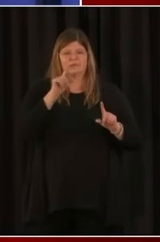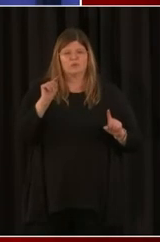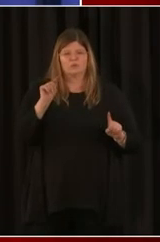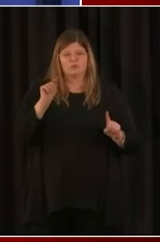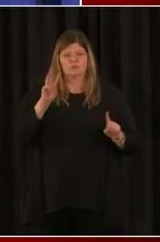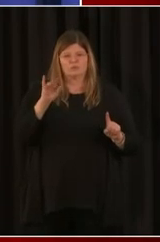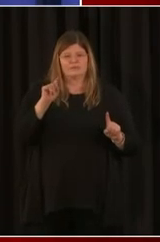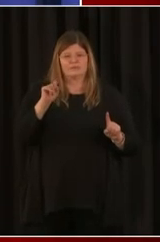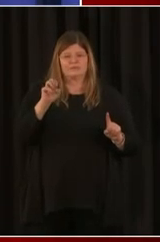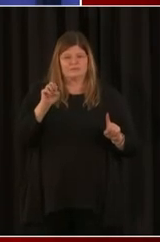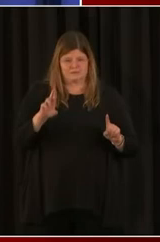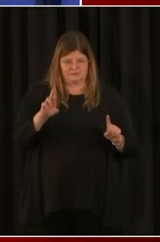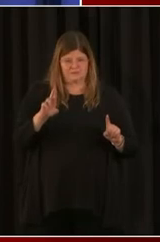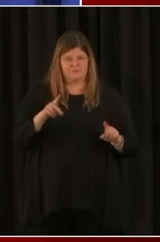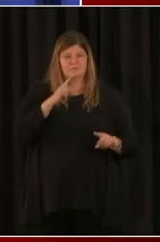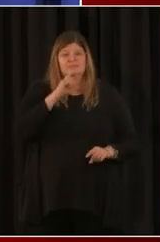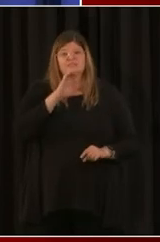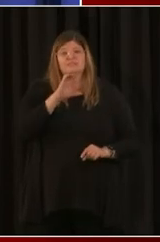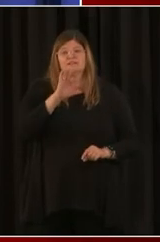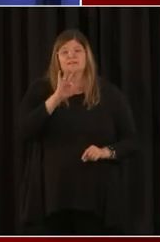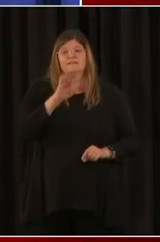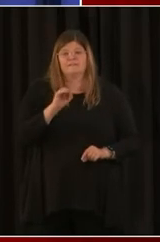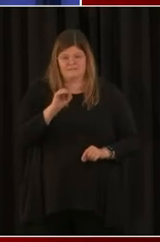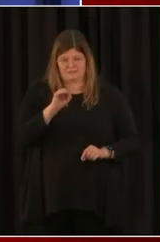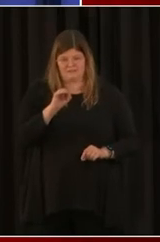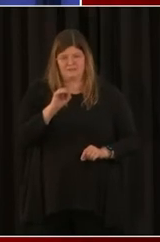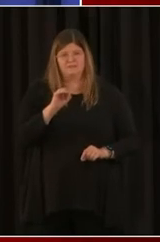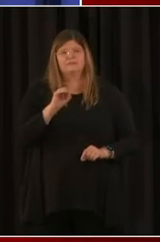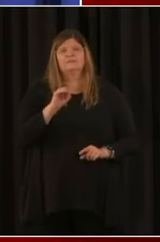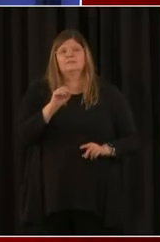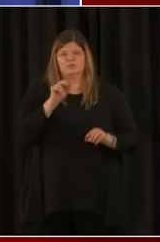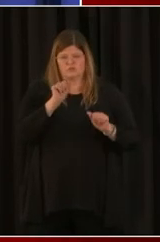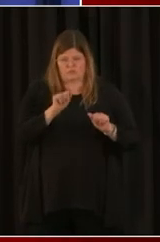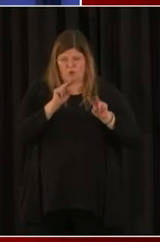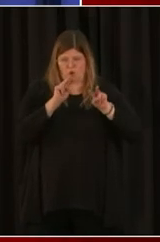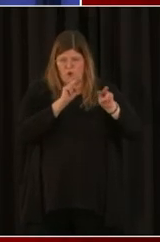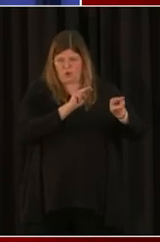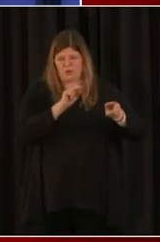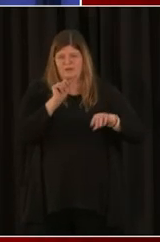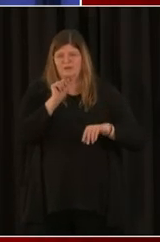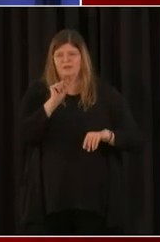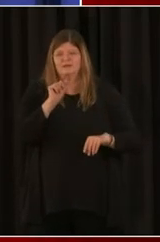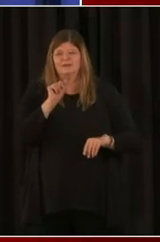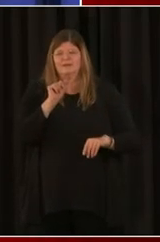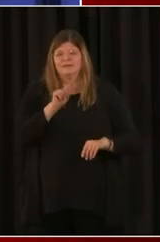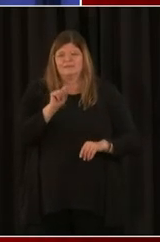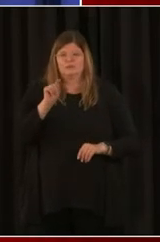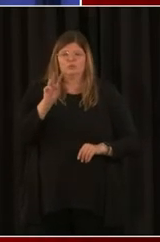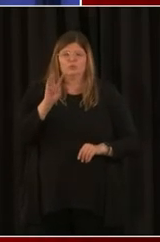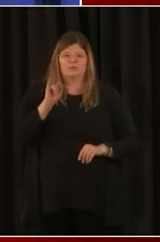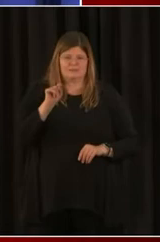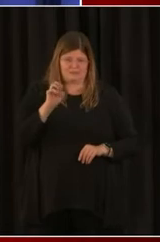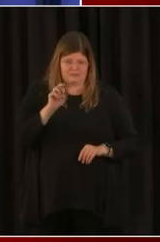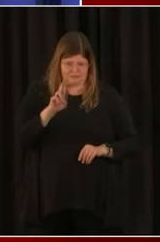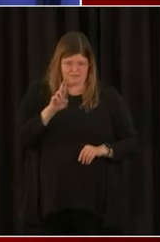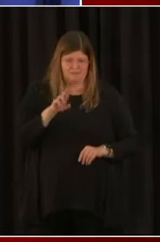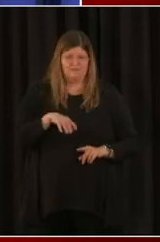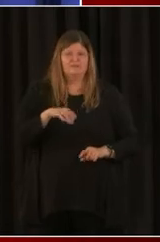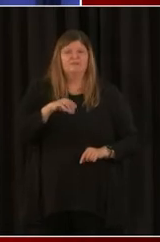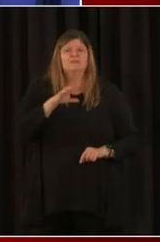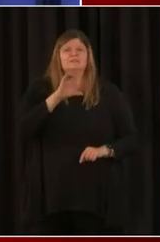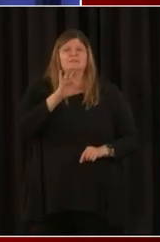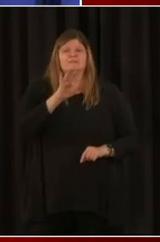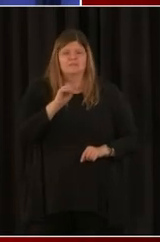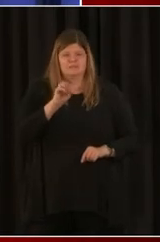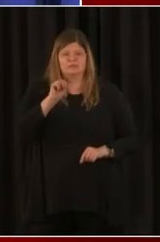G-R-O-U, no P, but again, do a little web search. CFO Services Group. And what we'll do is we'll be sure to put